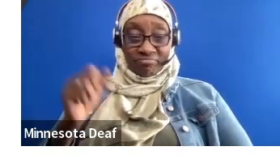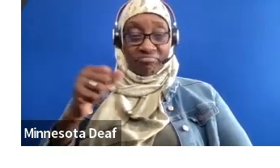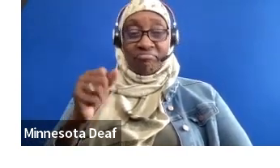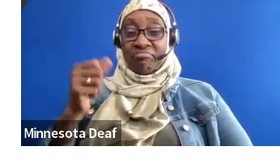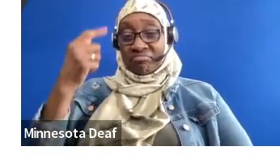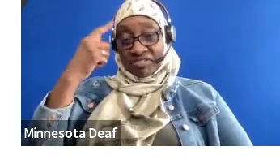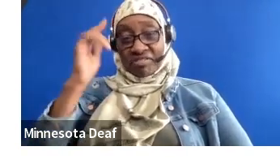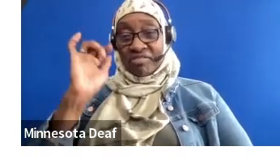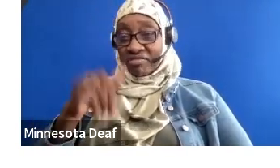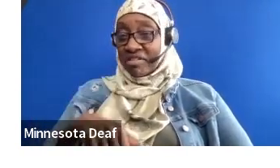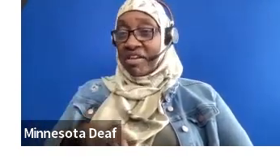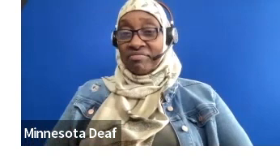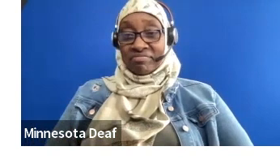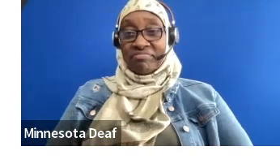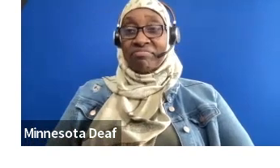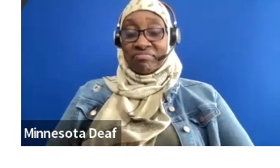Thank you very much.